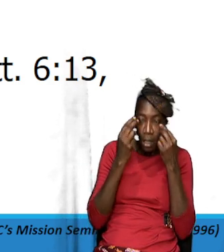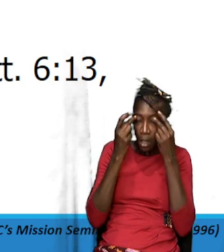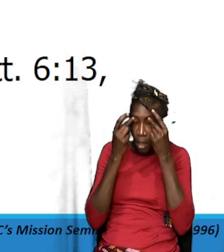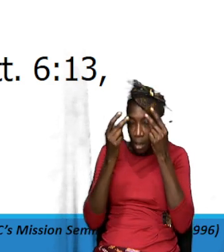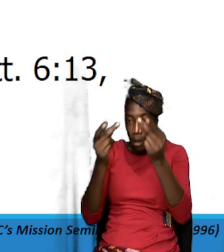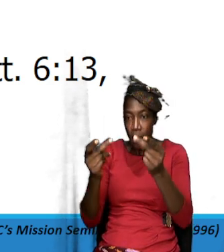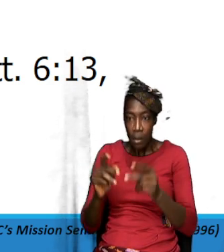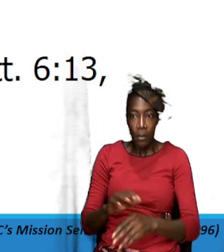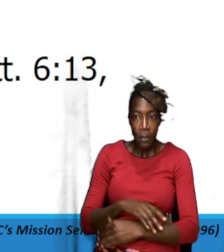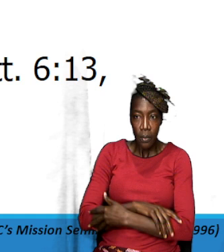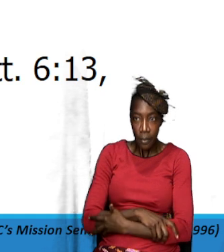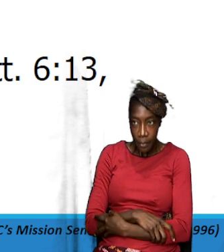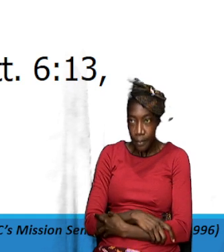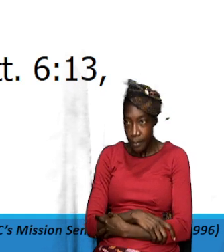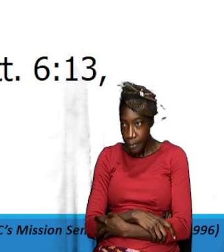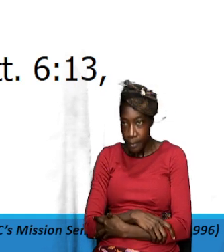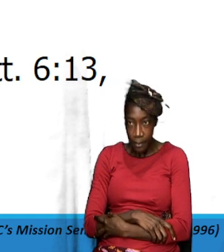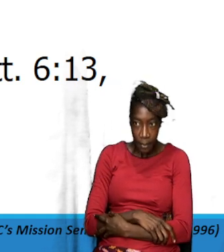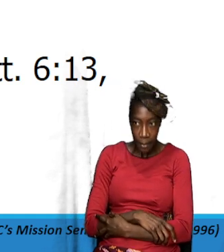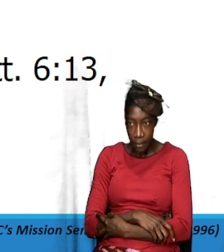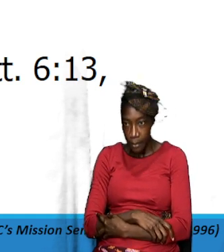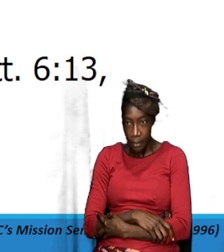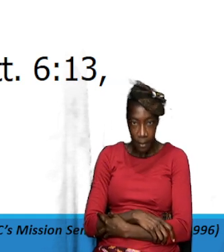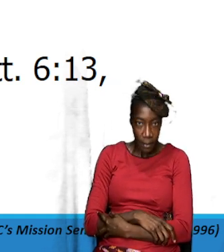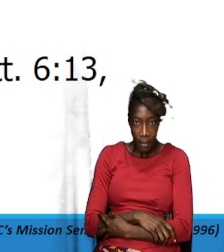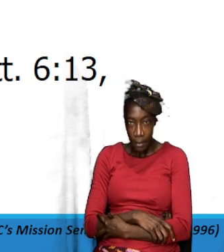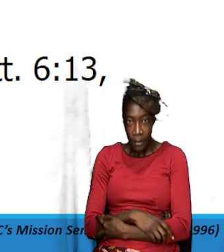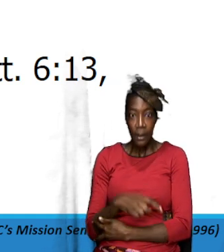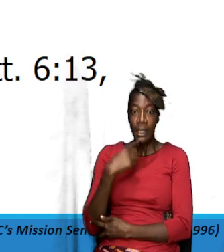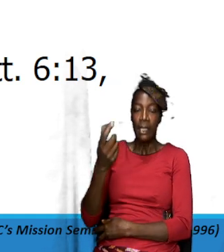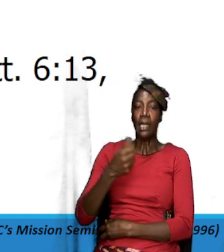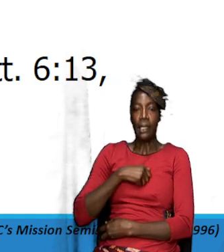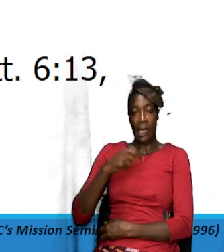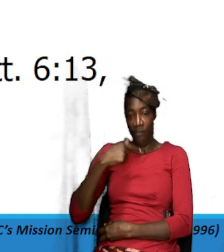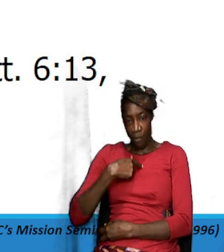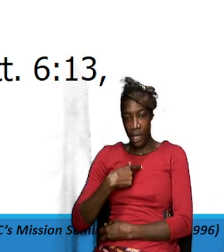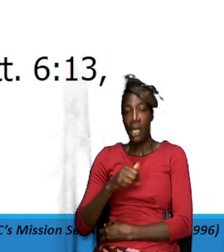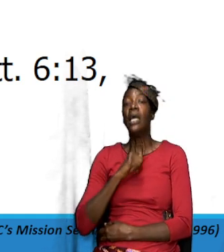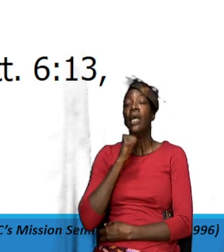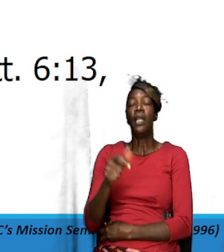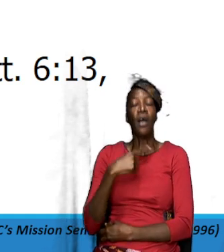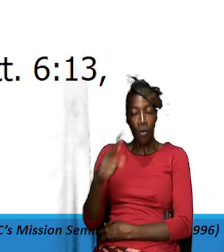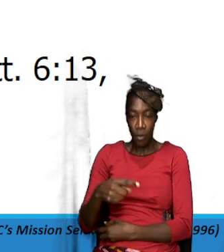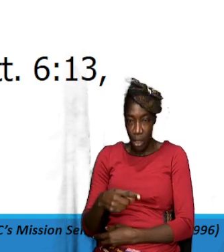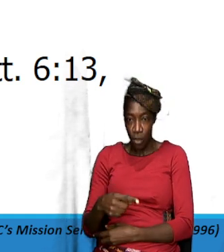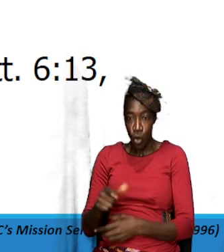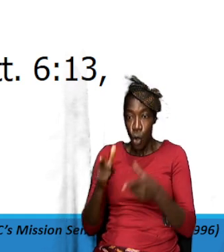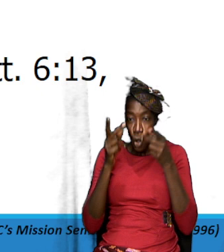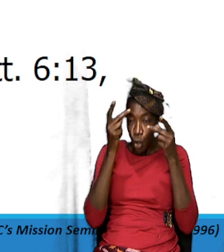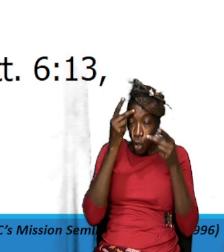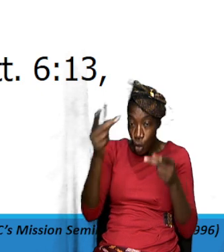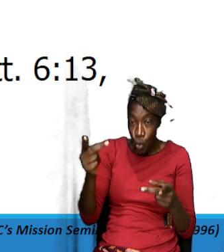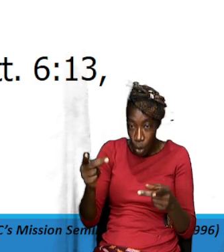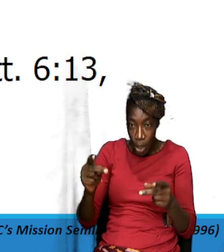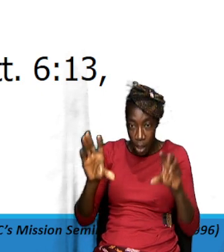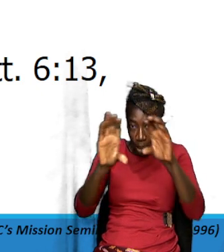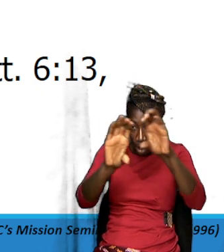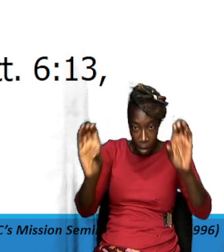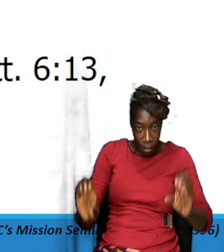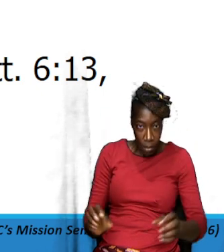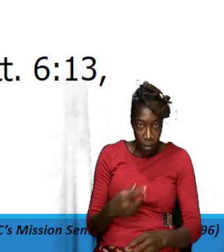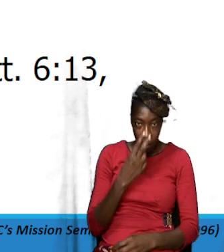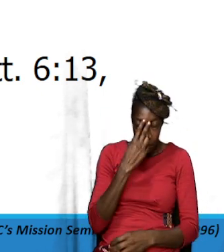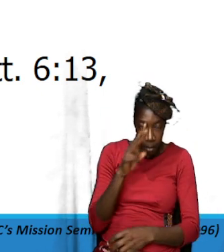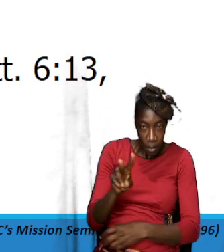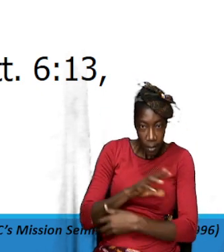you're not going to go on the computer at night alone you're going to use the computer in the presence where other people